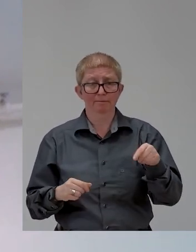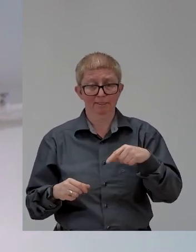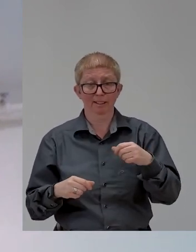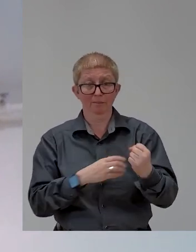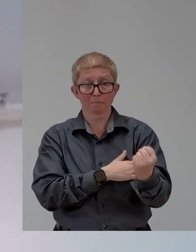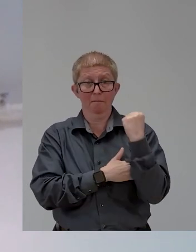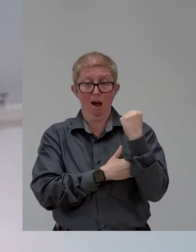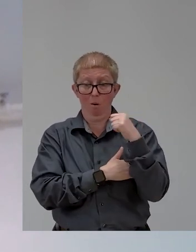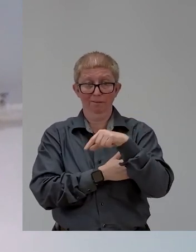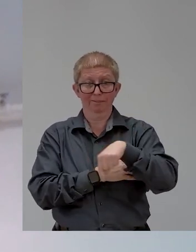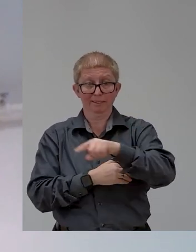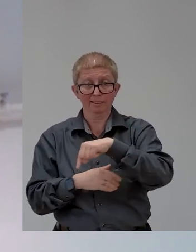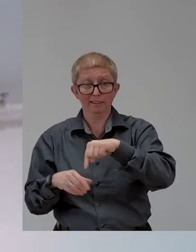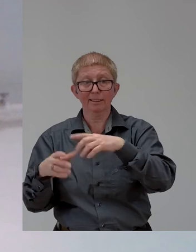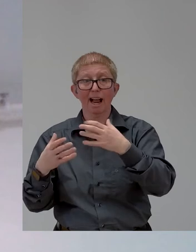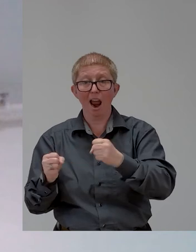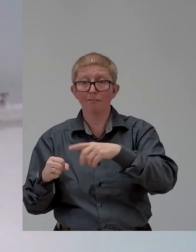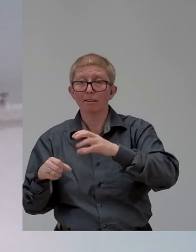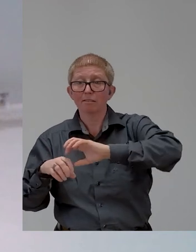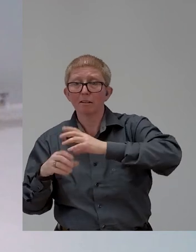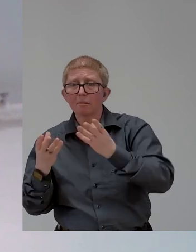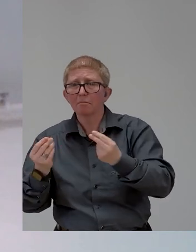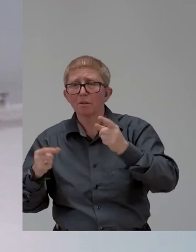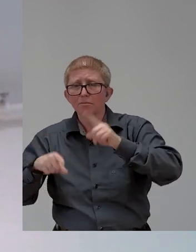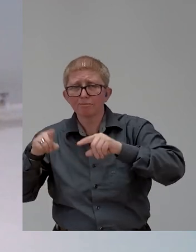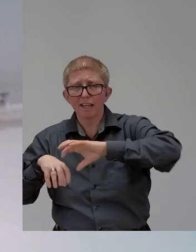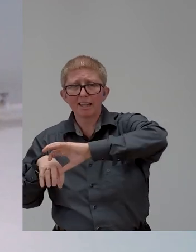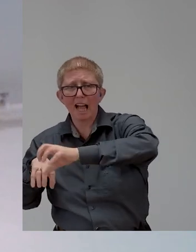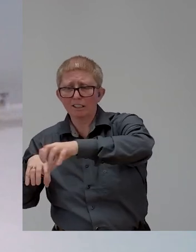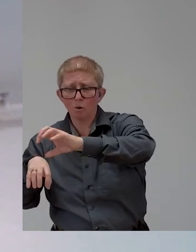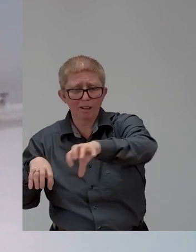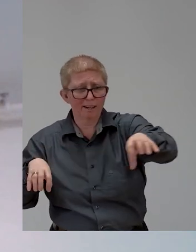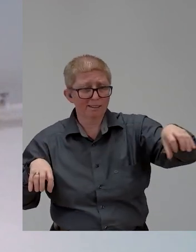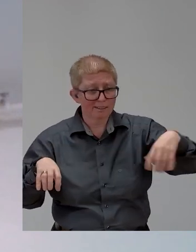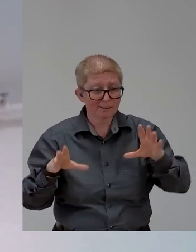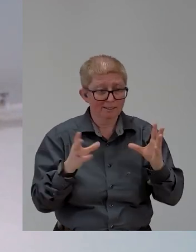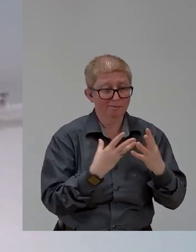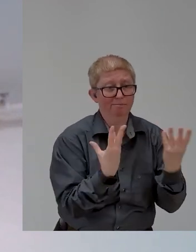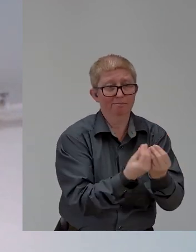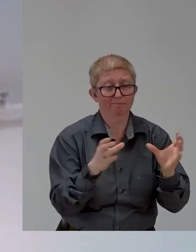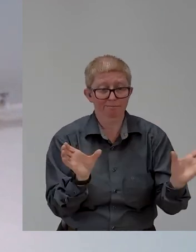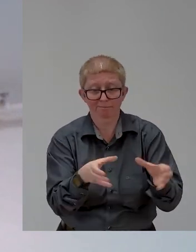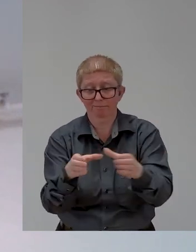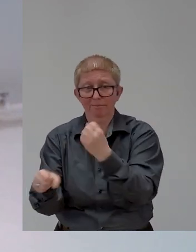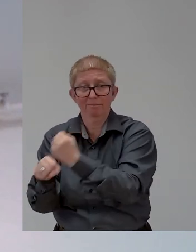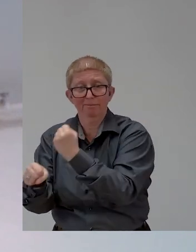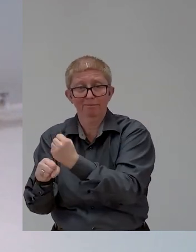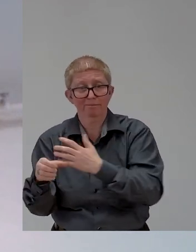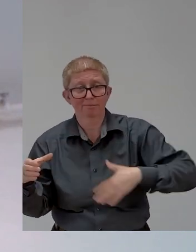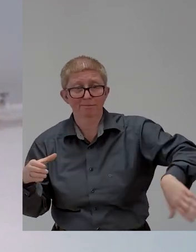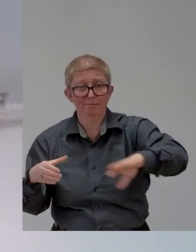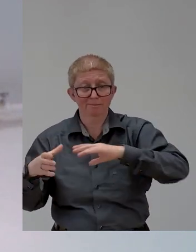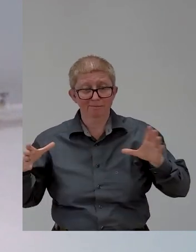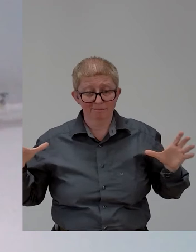corporations, those companies that span companies, span regions, to affect change is absolutely